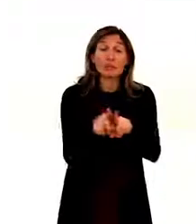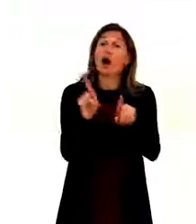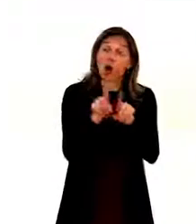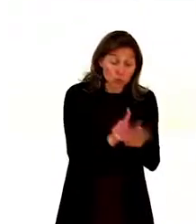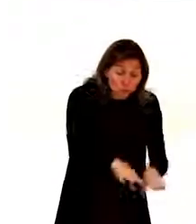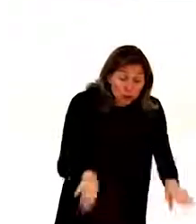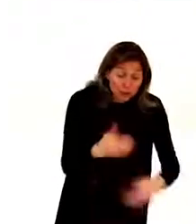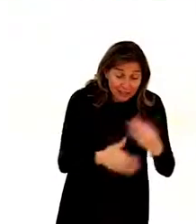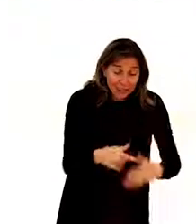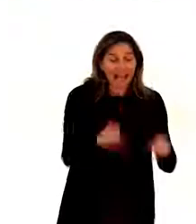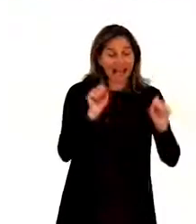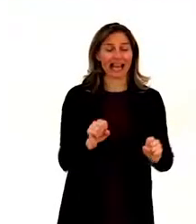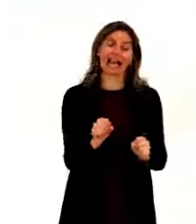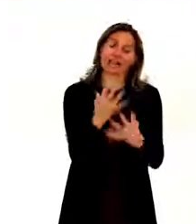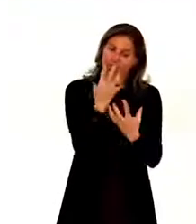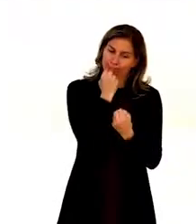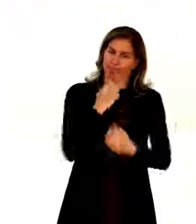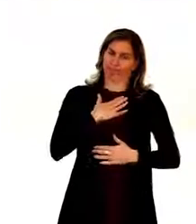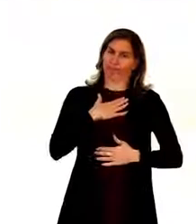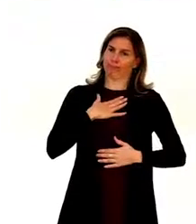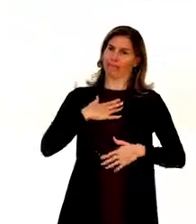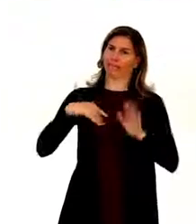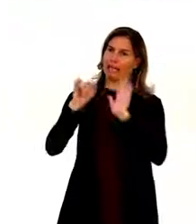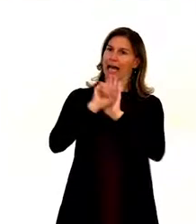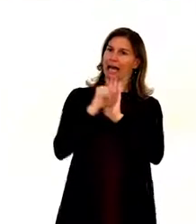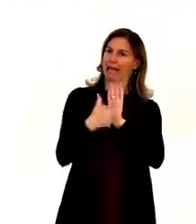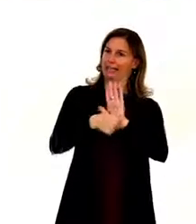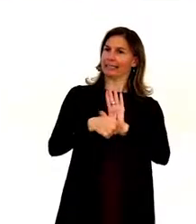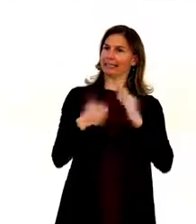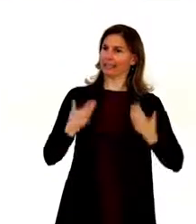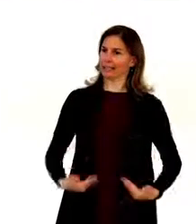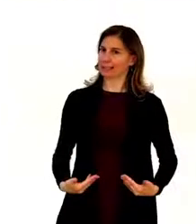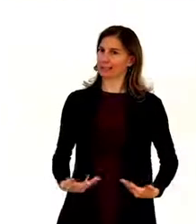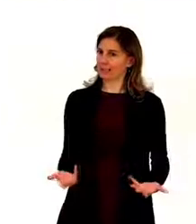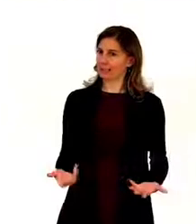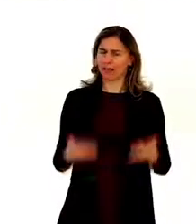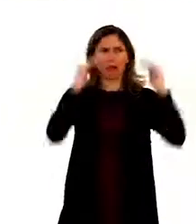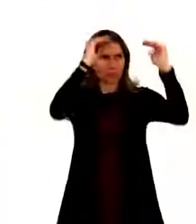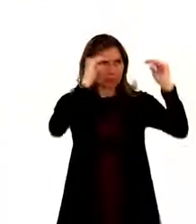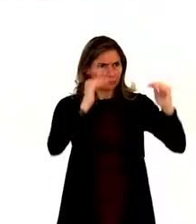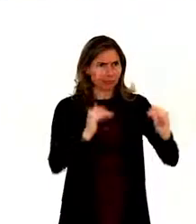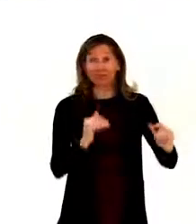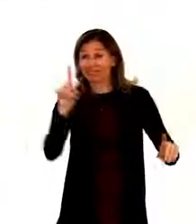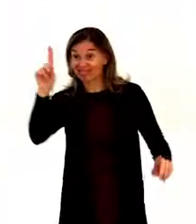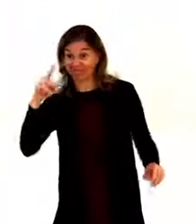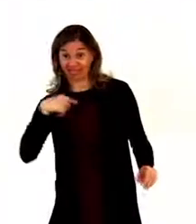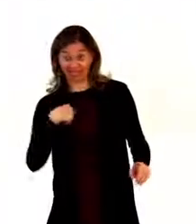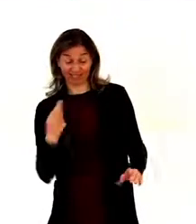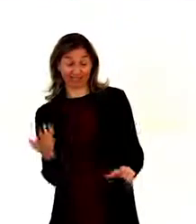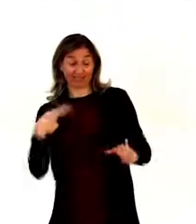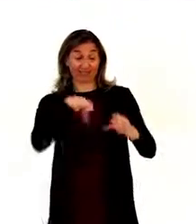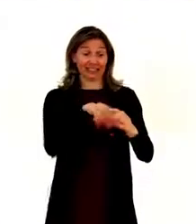disabilities to preserve their identity. At first, have to say, even while I was in New York as part of my country's